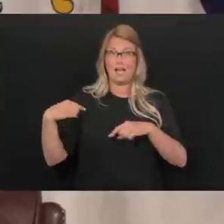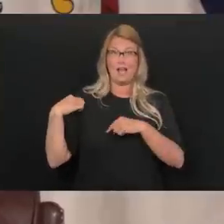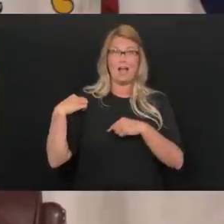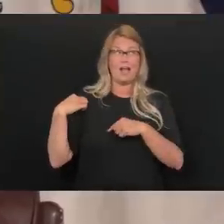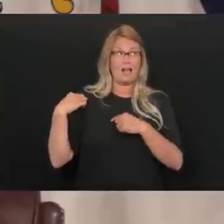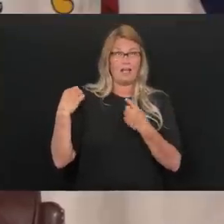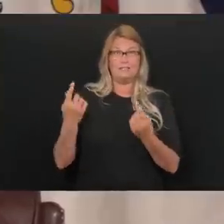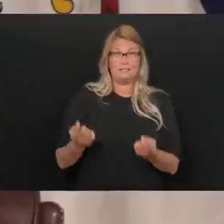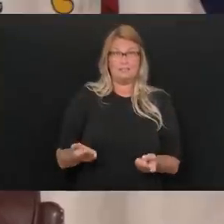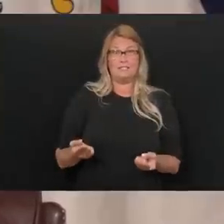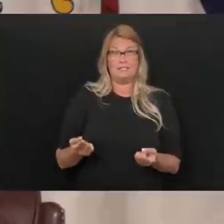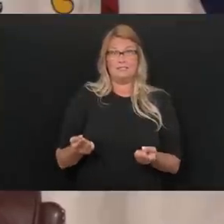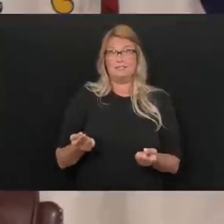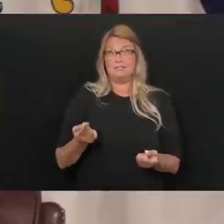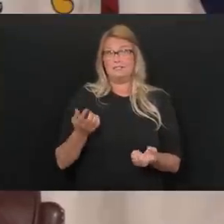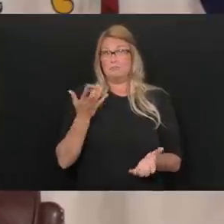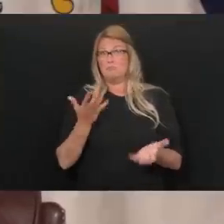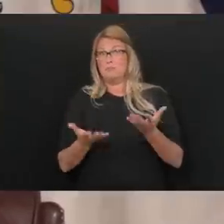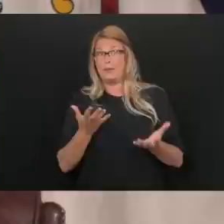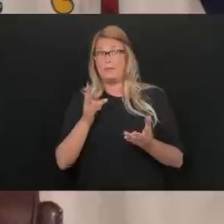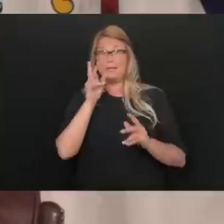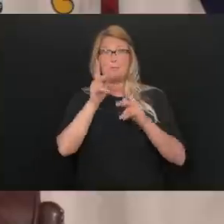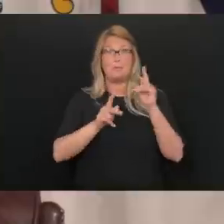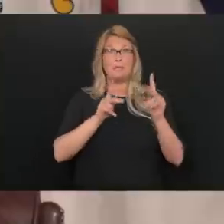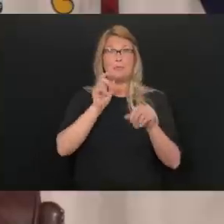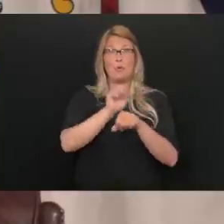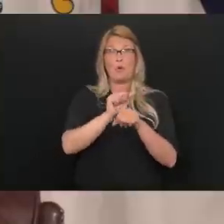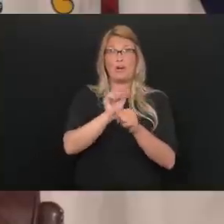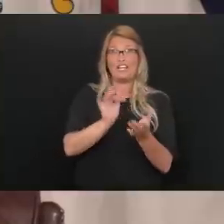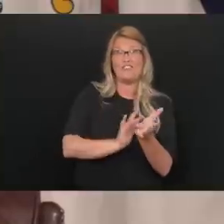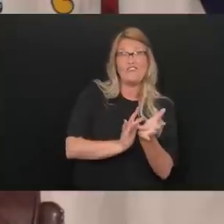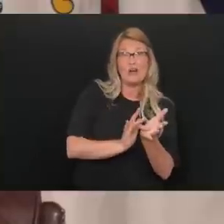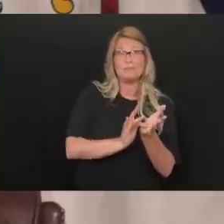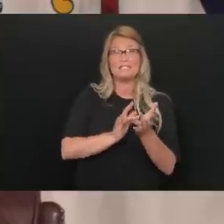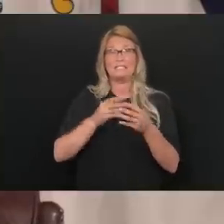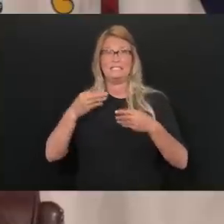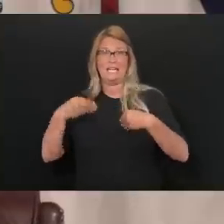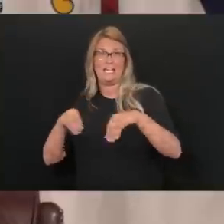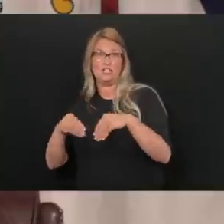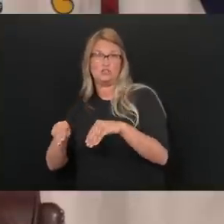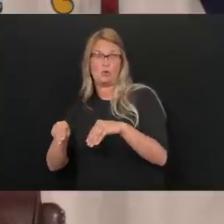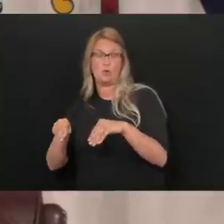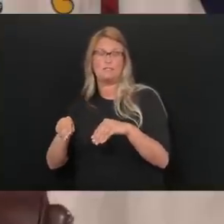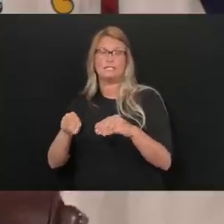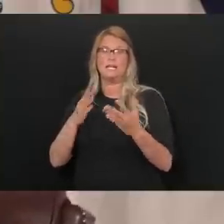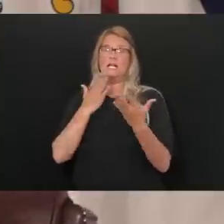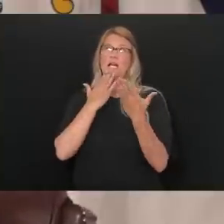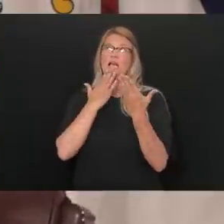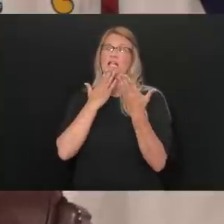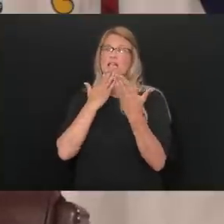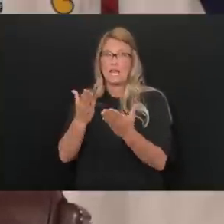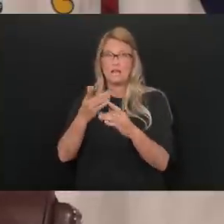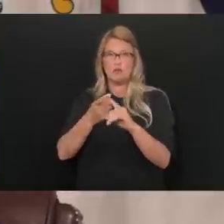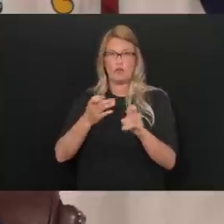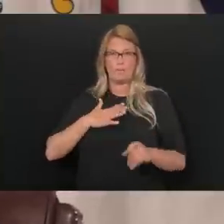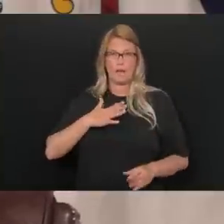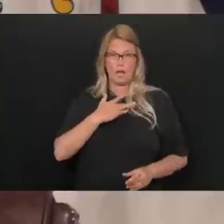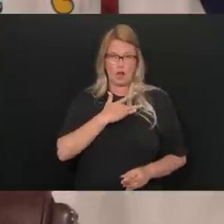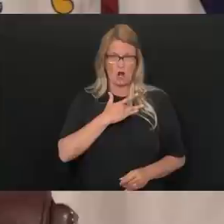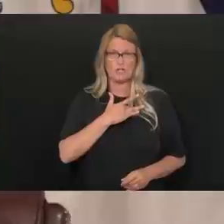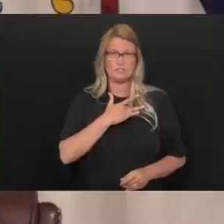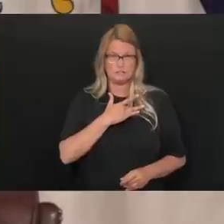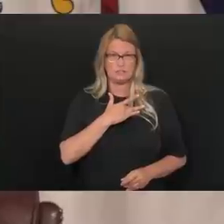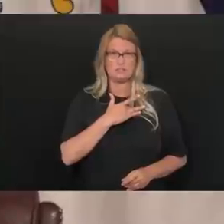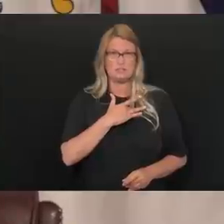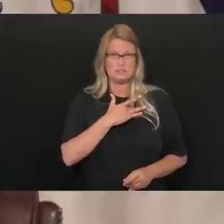as, as maybe the people that are working at the pharmacies or the grocery stores. Thank you for the bottom of my heart. You